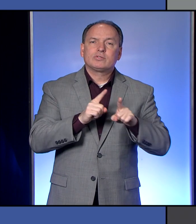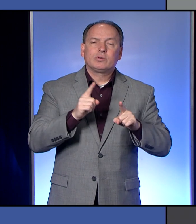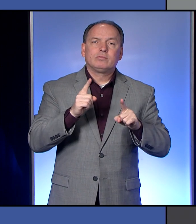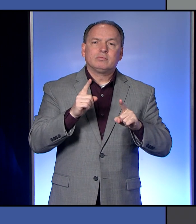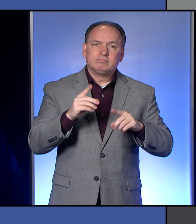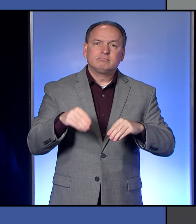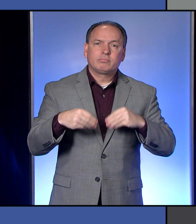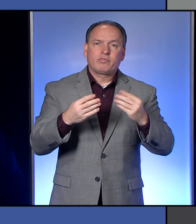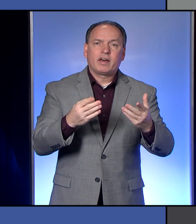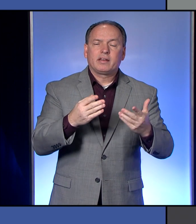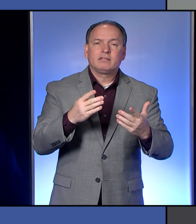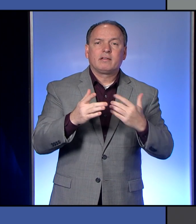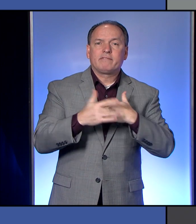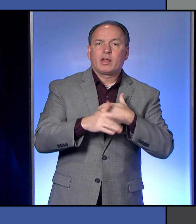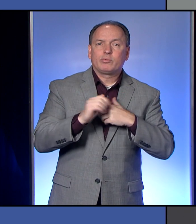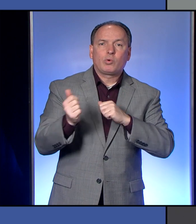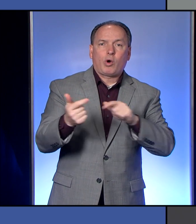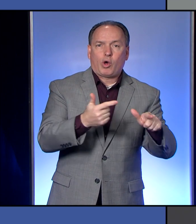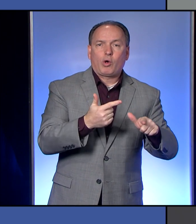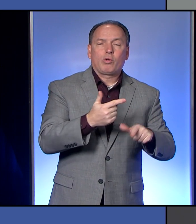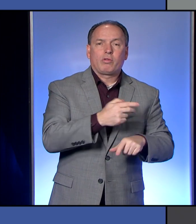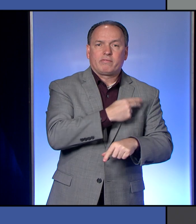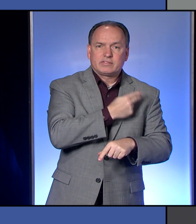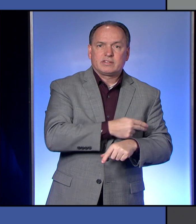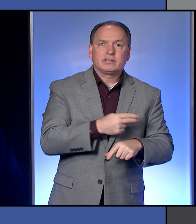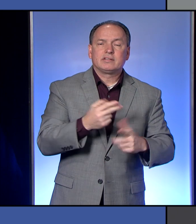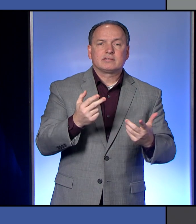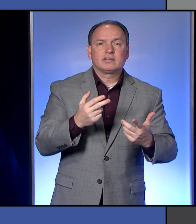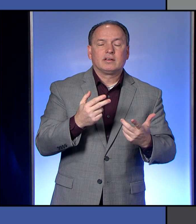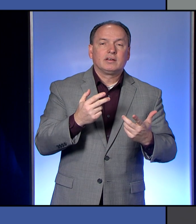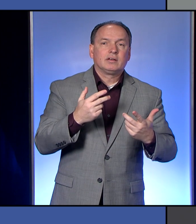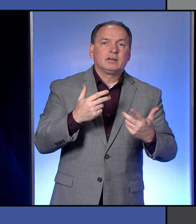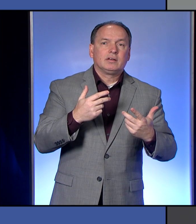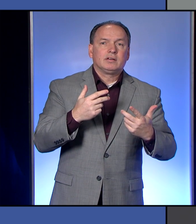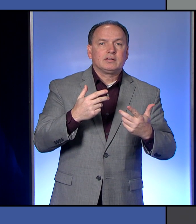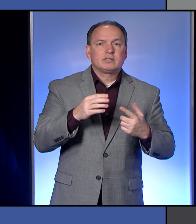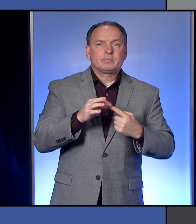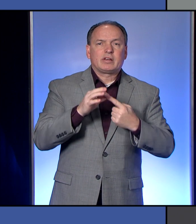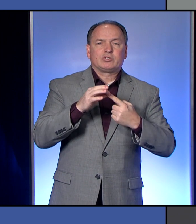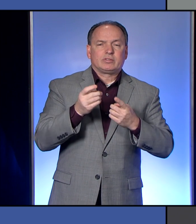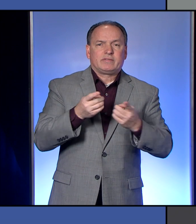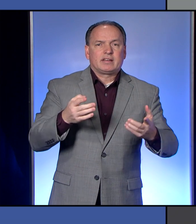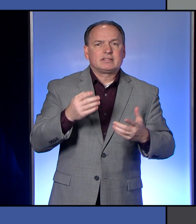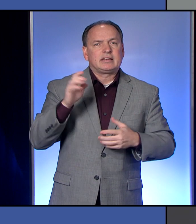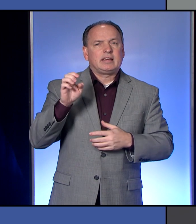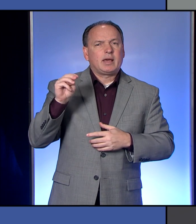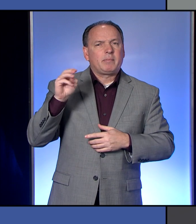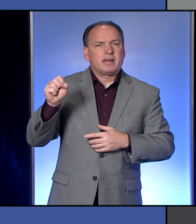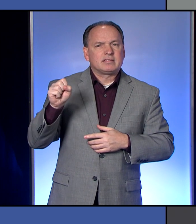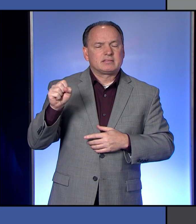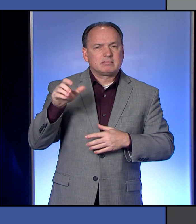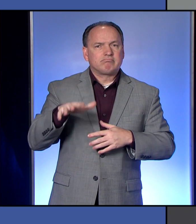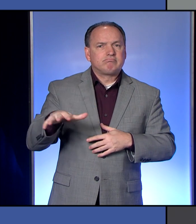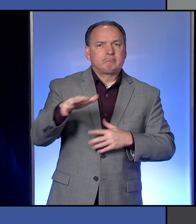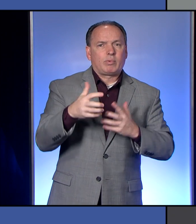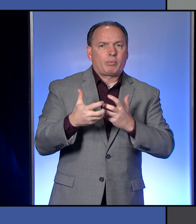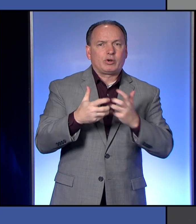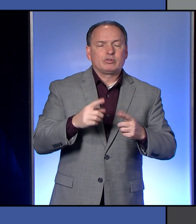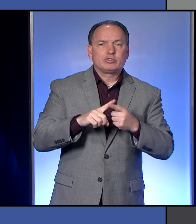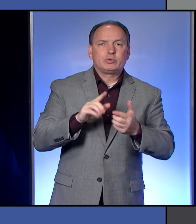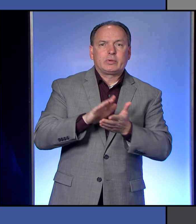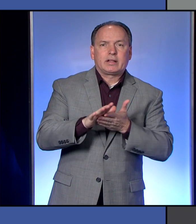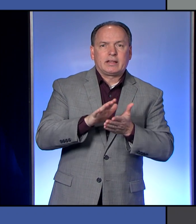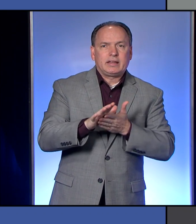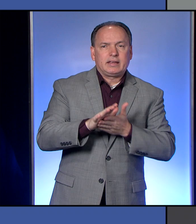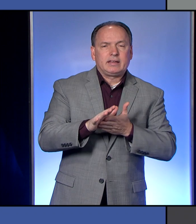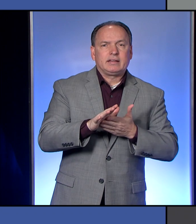to all their facilities, EMS Fogger devices. These are used by EMS partners across the AHN to clean the back of